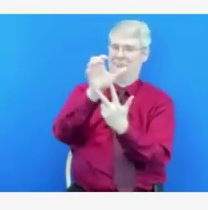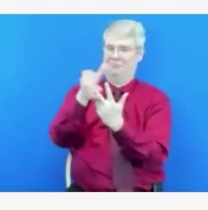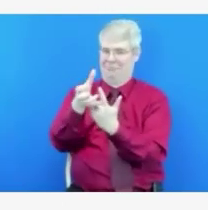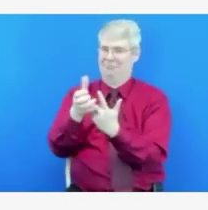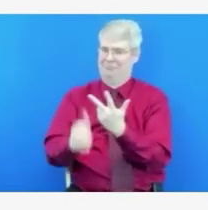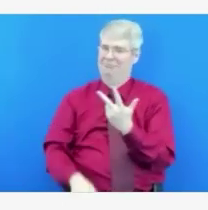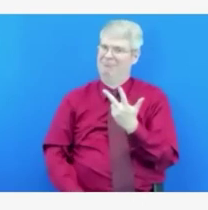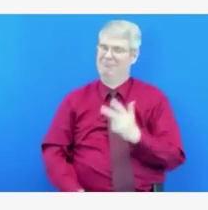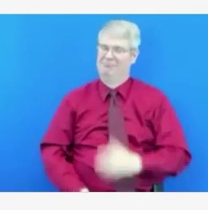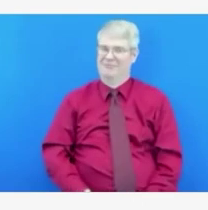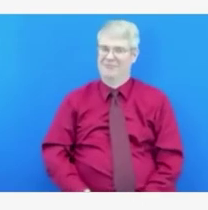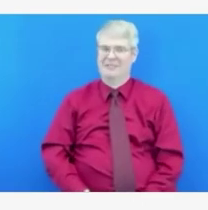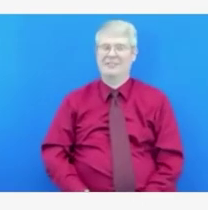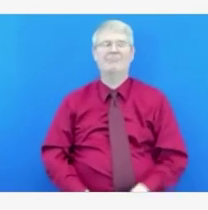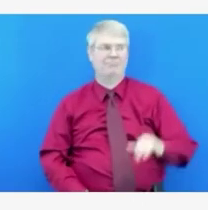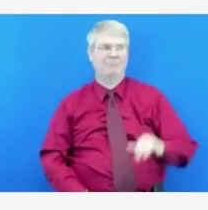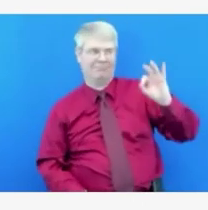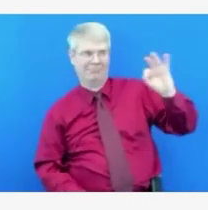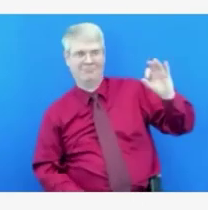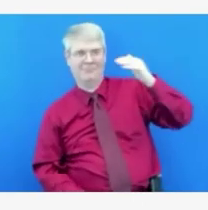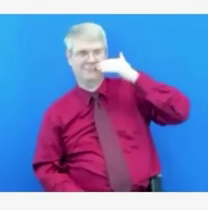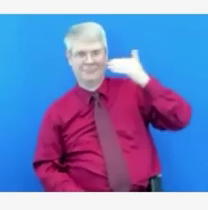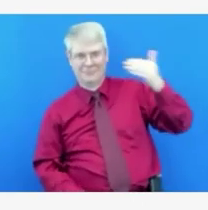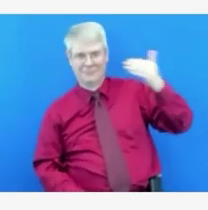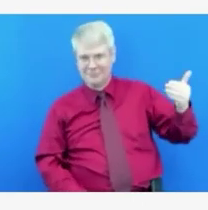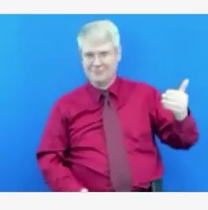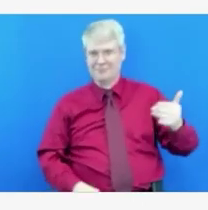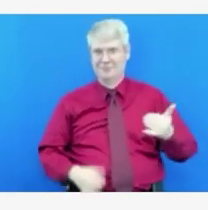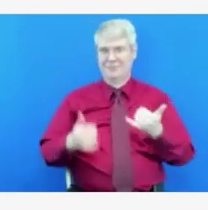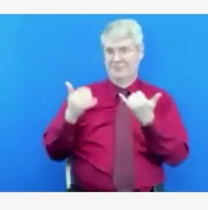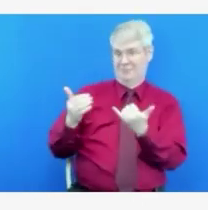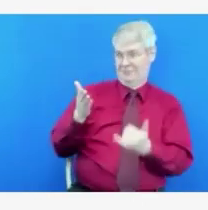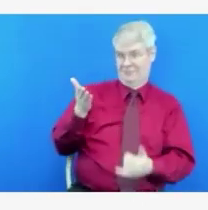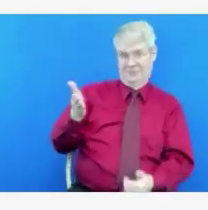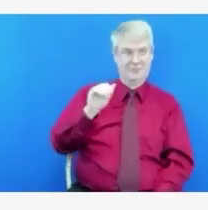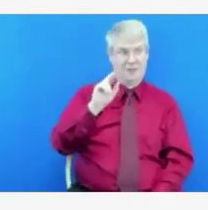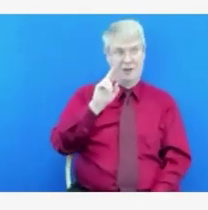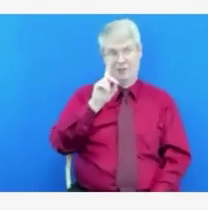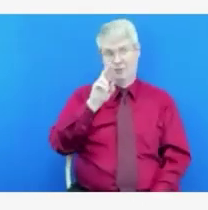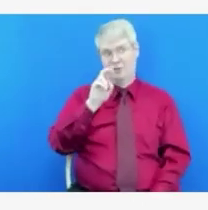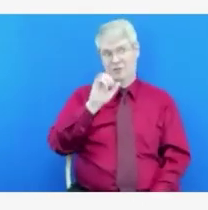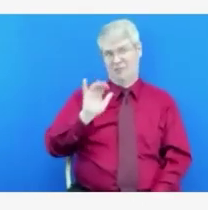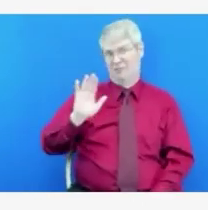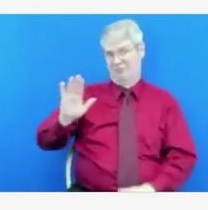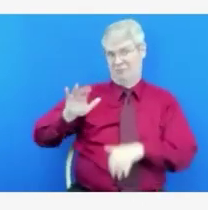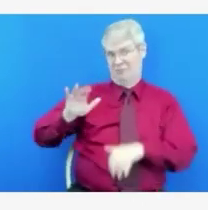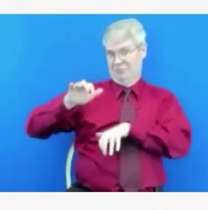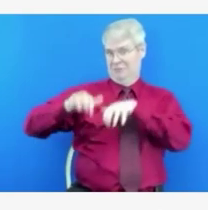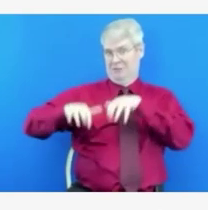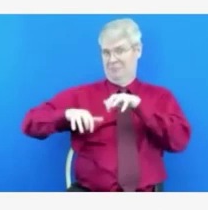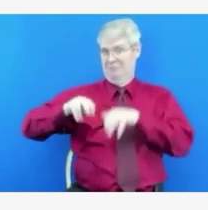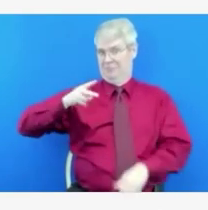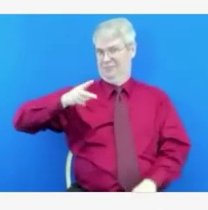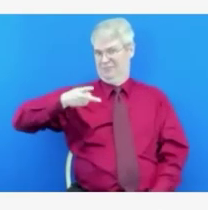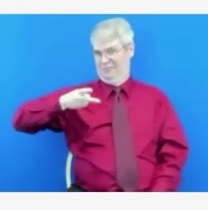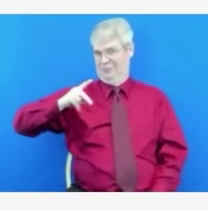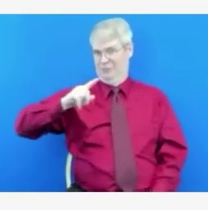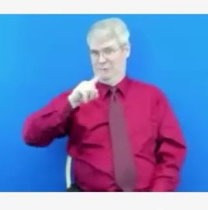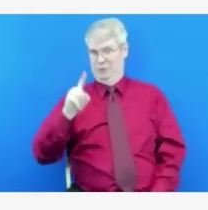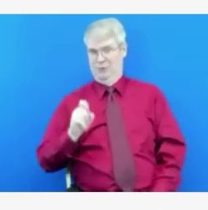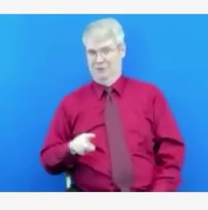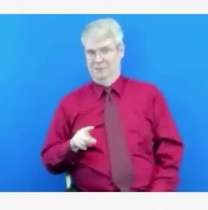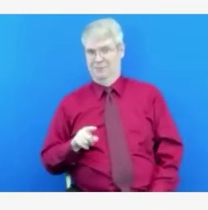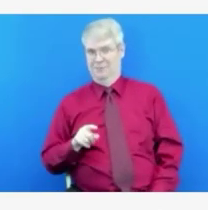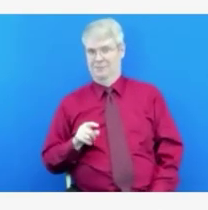Audrey, second question is, are hospitals reporting the number of patients who had COVID-19 at any point in their hospitalization?